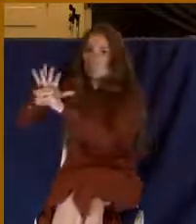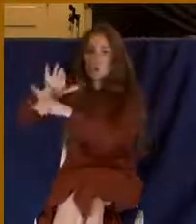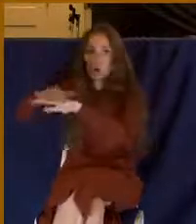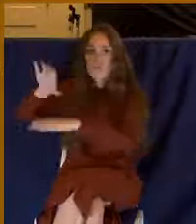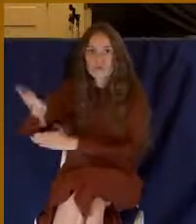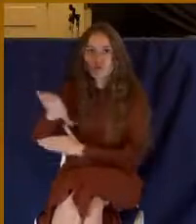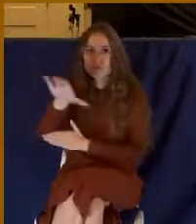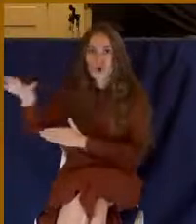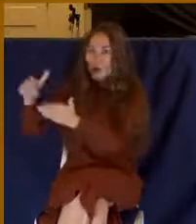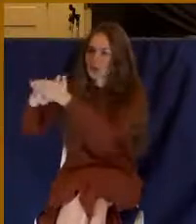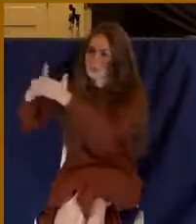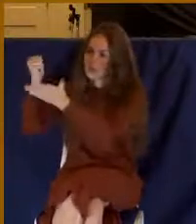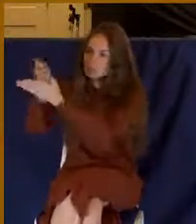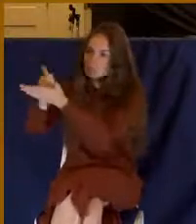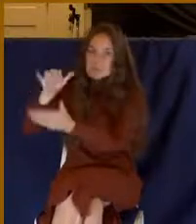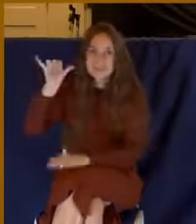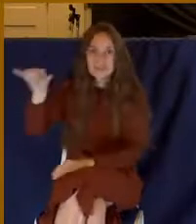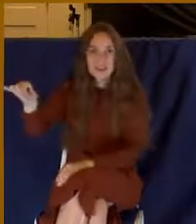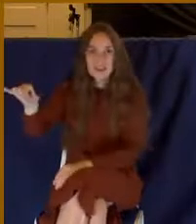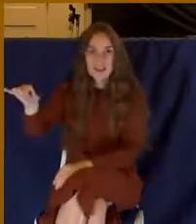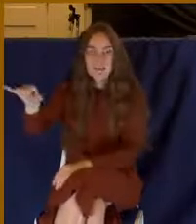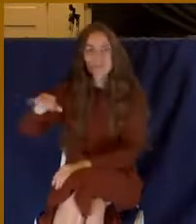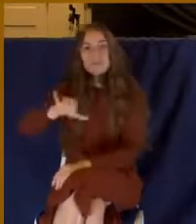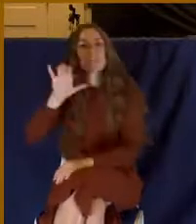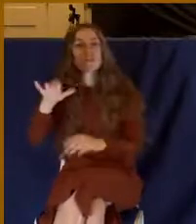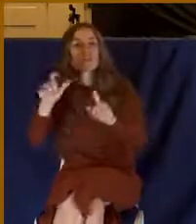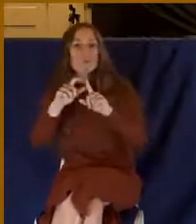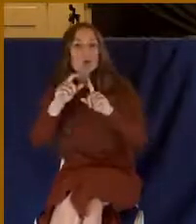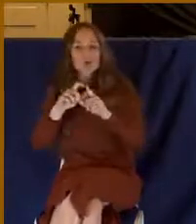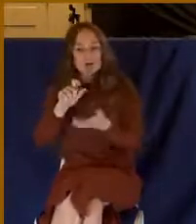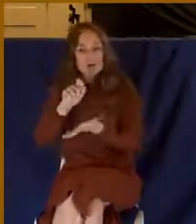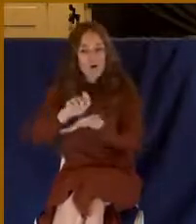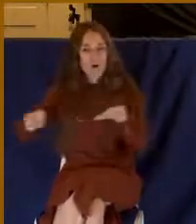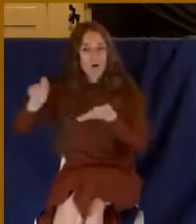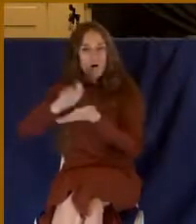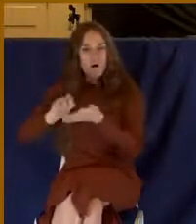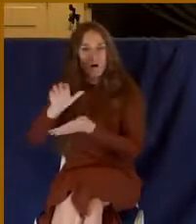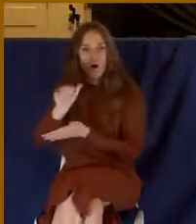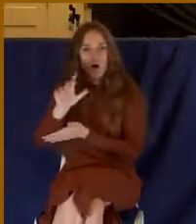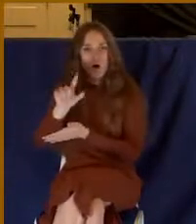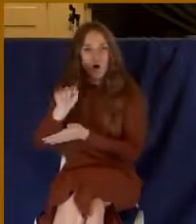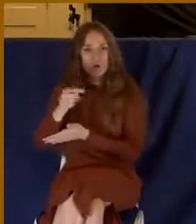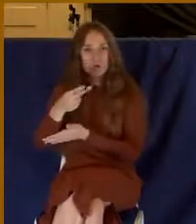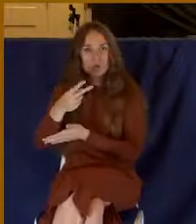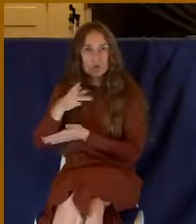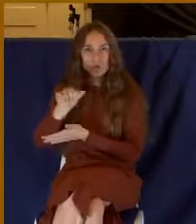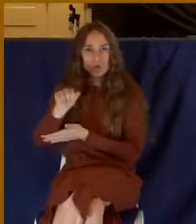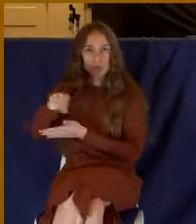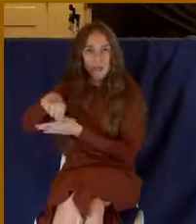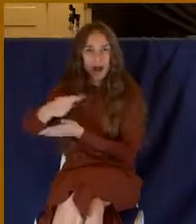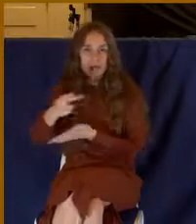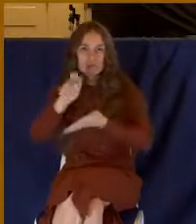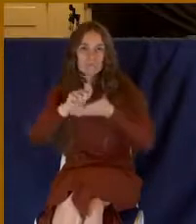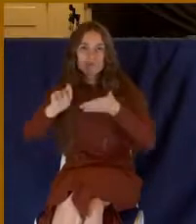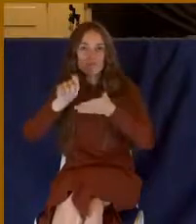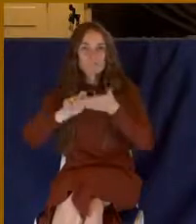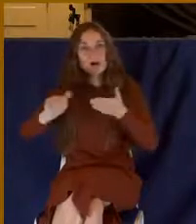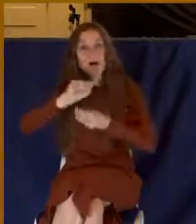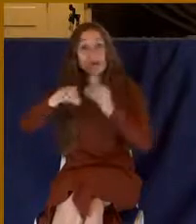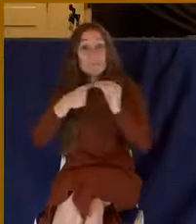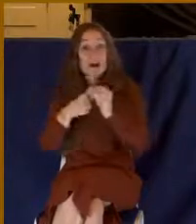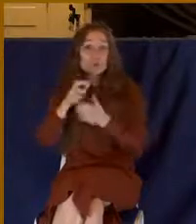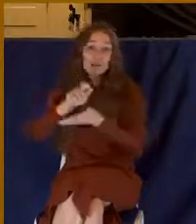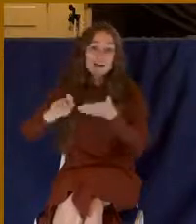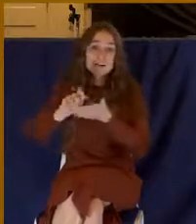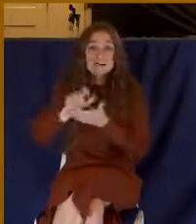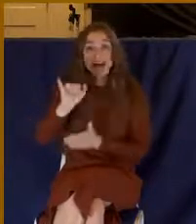actual writing. It's a technical word. It's very interesting. It's used to talk about writing out an IOU. It was a handwritten note to a